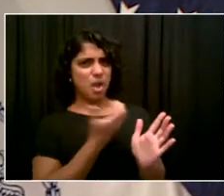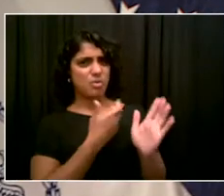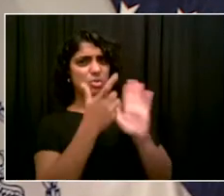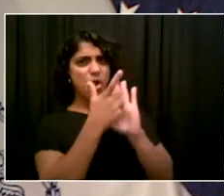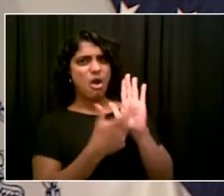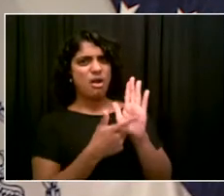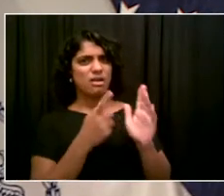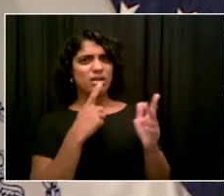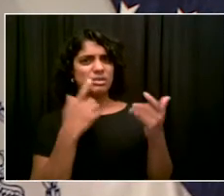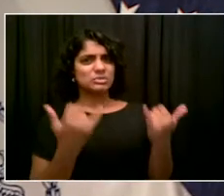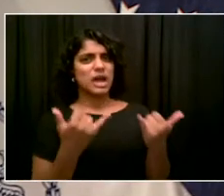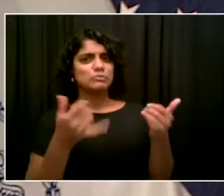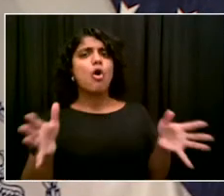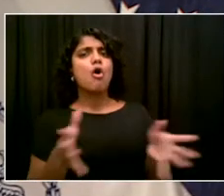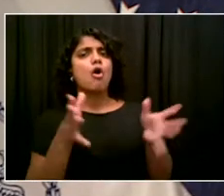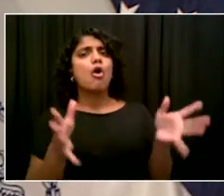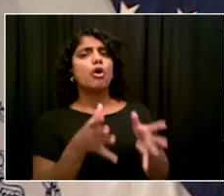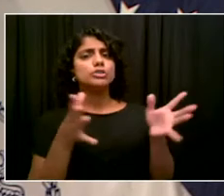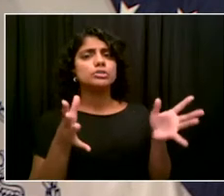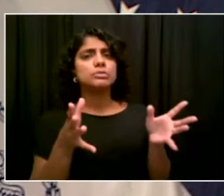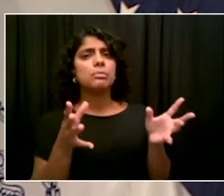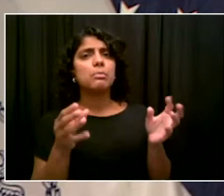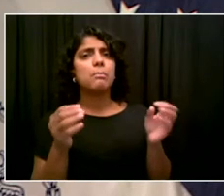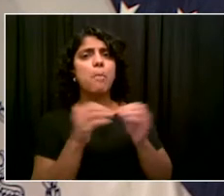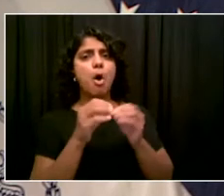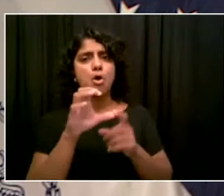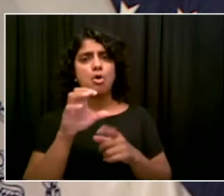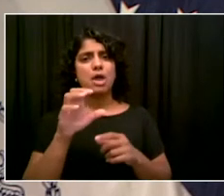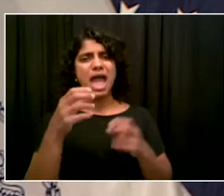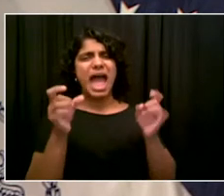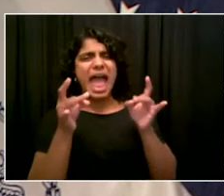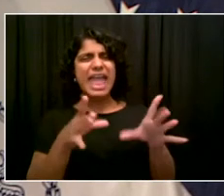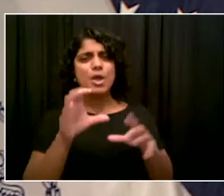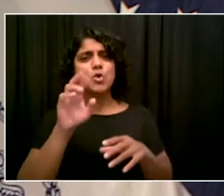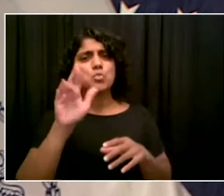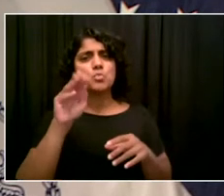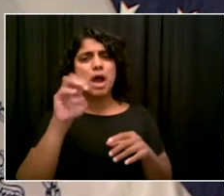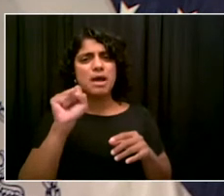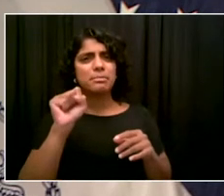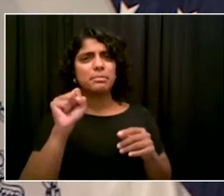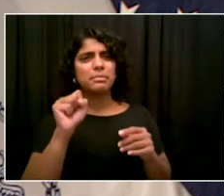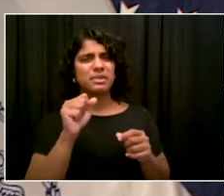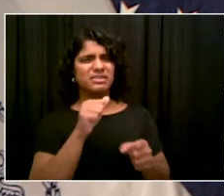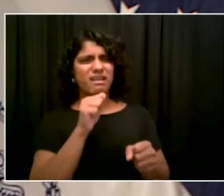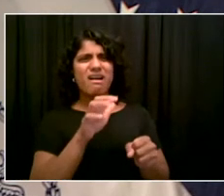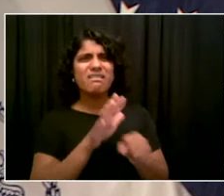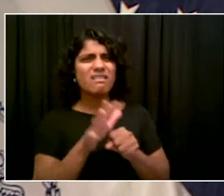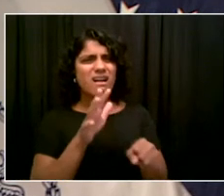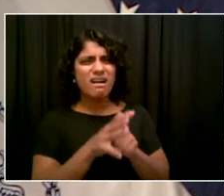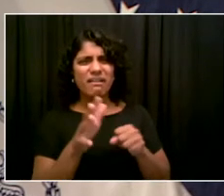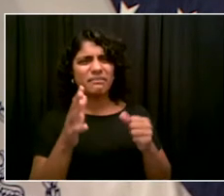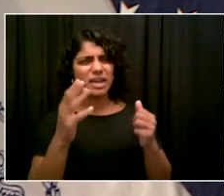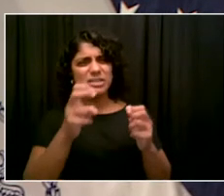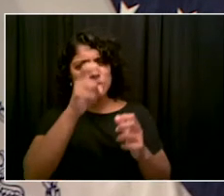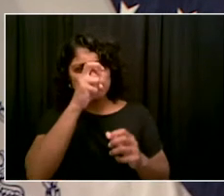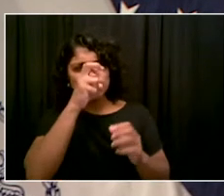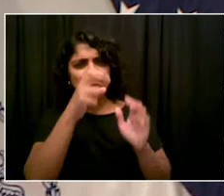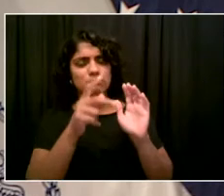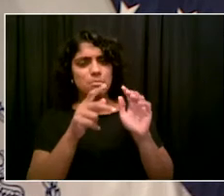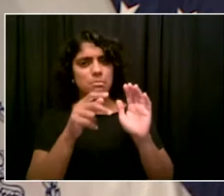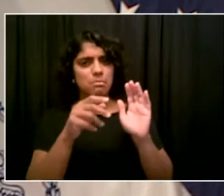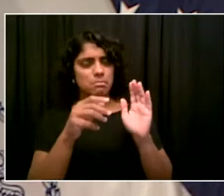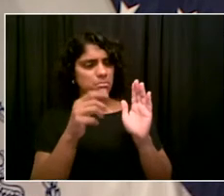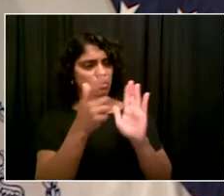their bank accounts, and putting liens on their property. My question is, do you think the threat and practice of bringing civil lawsuits against